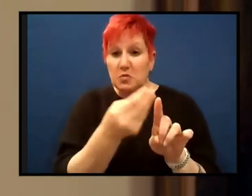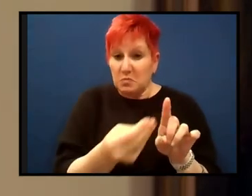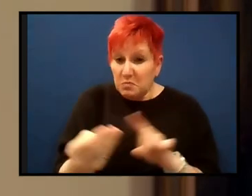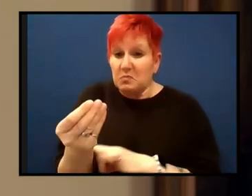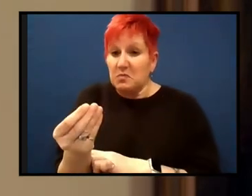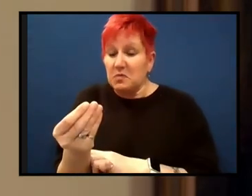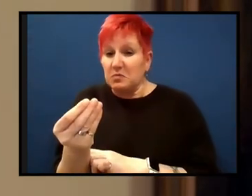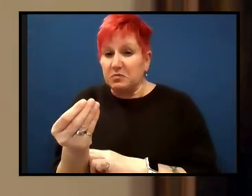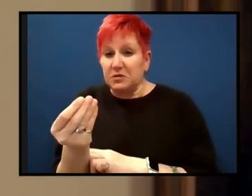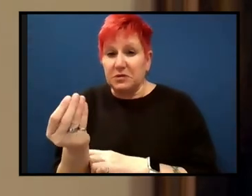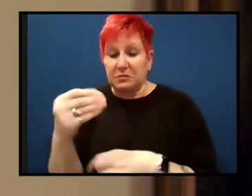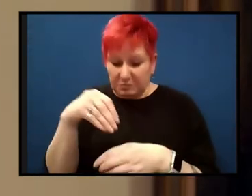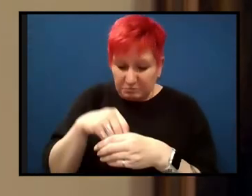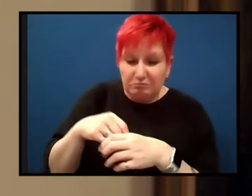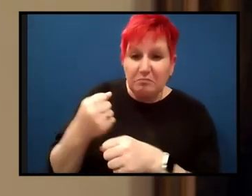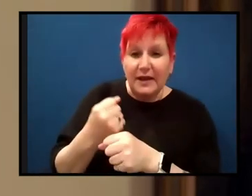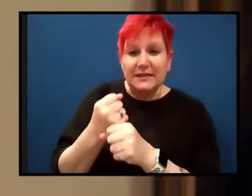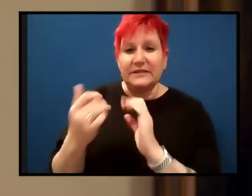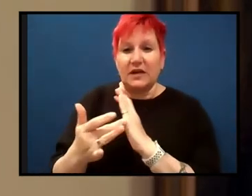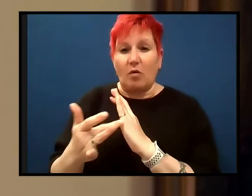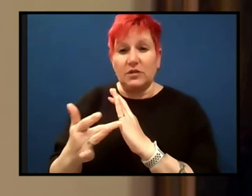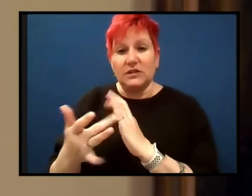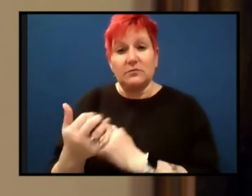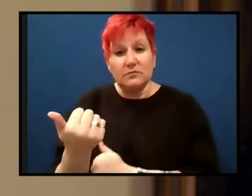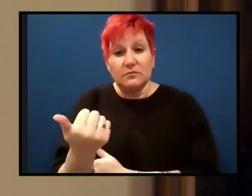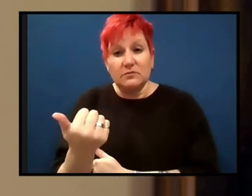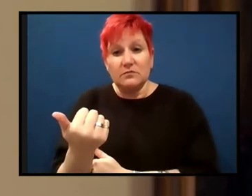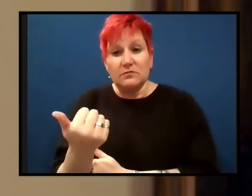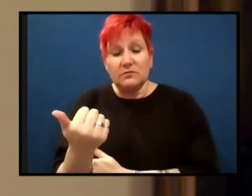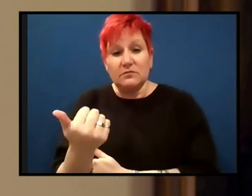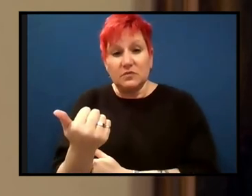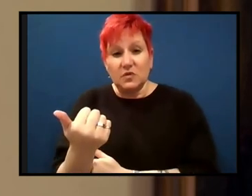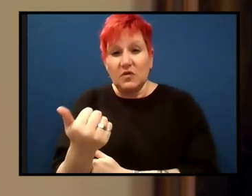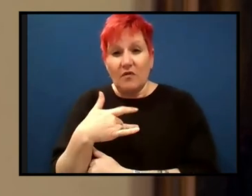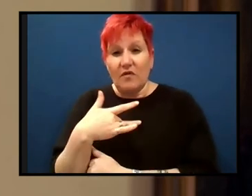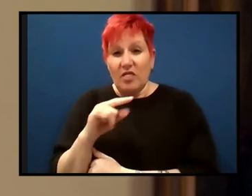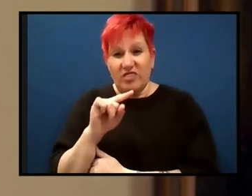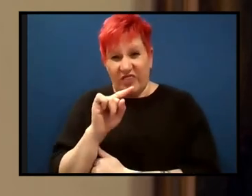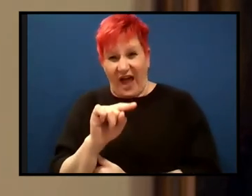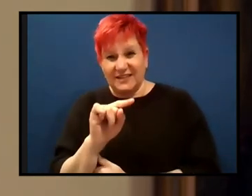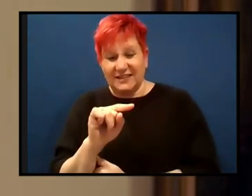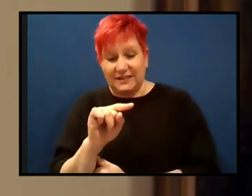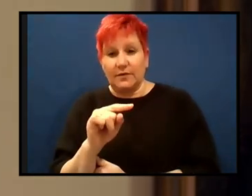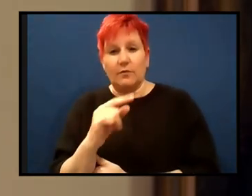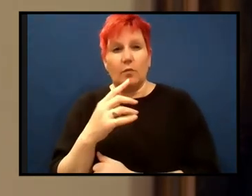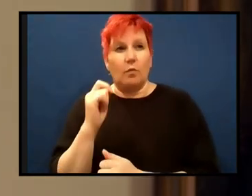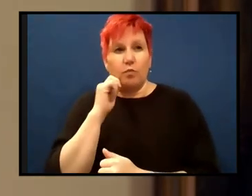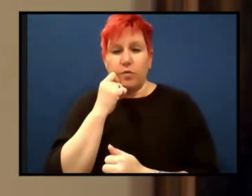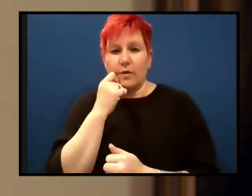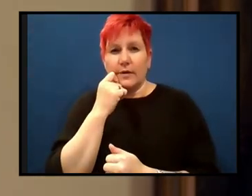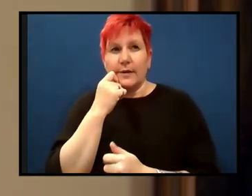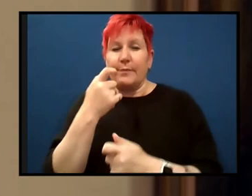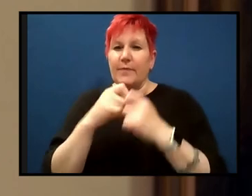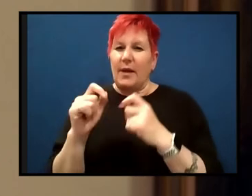technology. So I suspect that, um, that field in mineralogy could become important that we, we find new compounds,